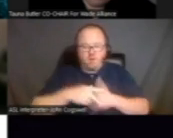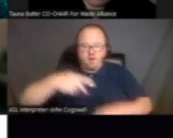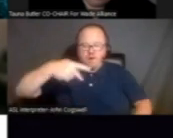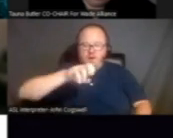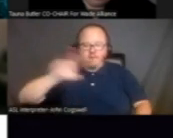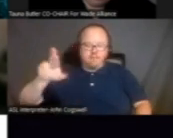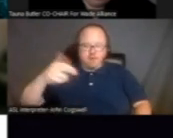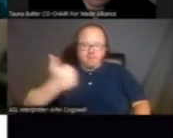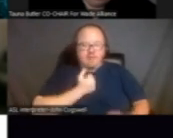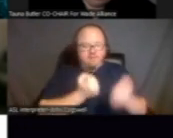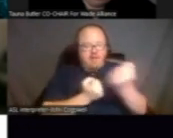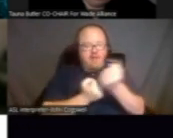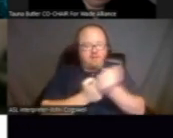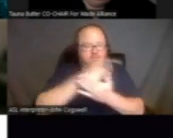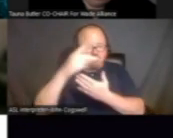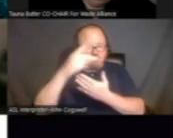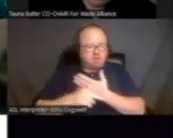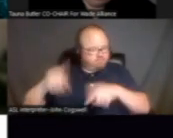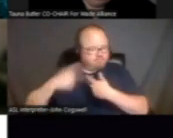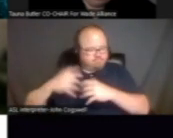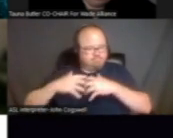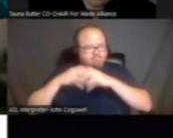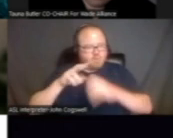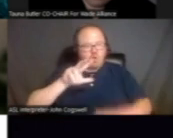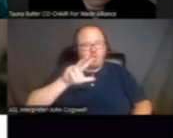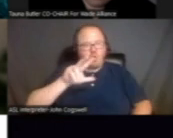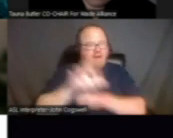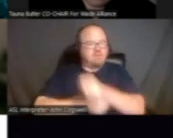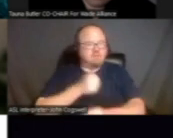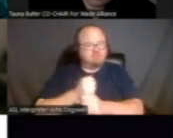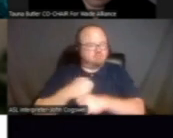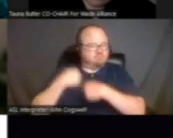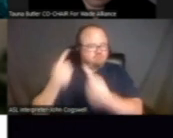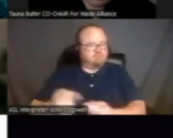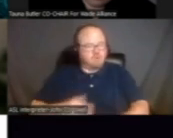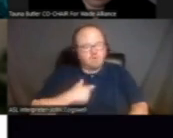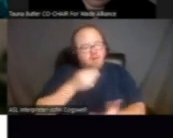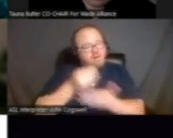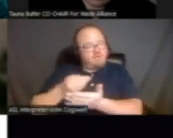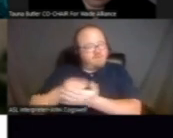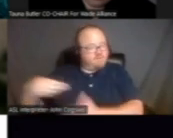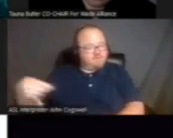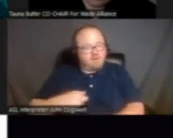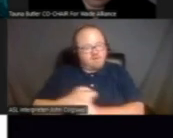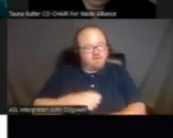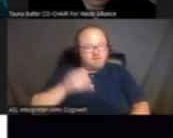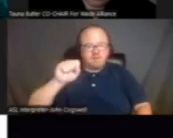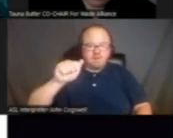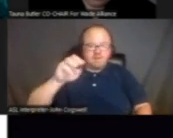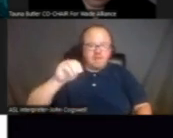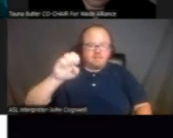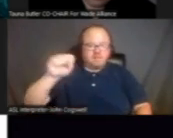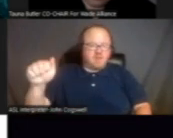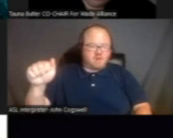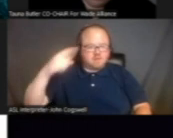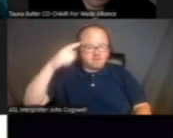-advocacy program, has been in existence since 35 years now. So we've been funded through SAMHSA, the Substance Abuse